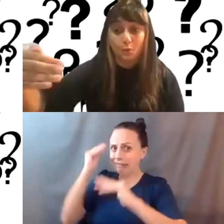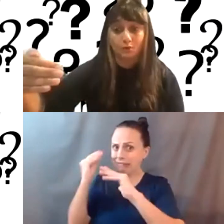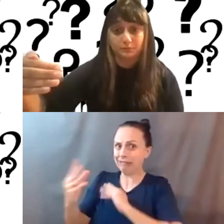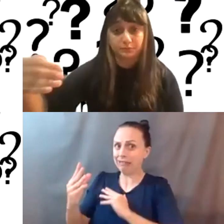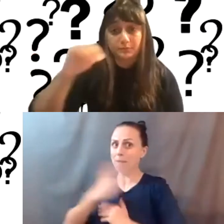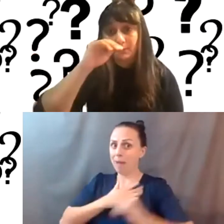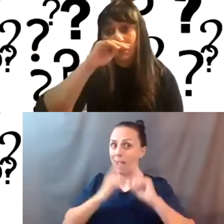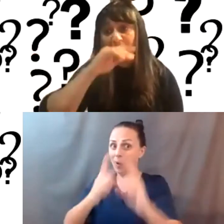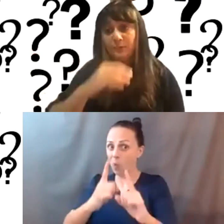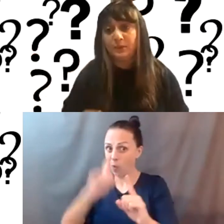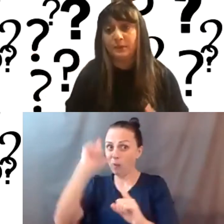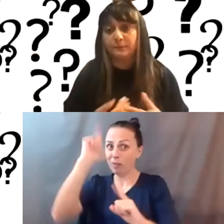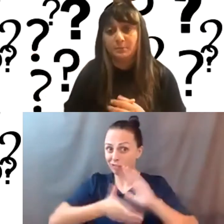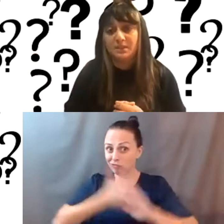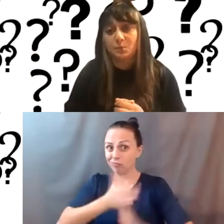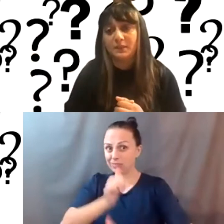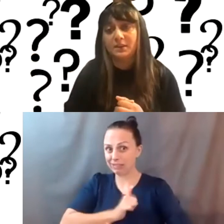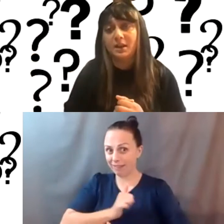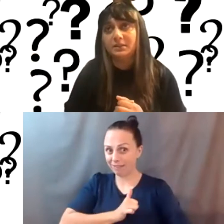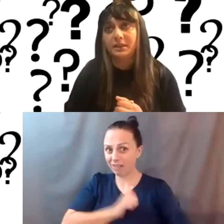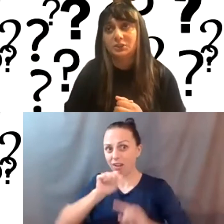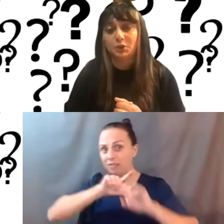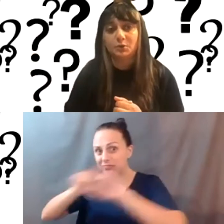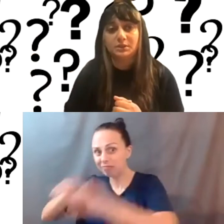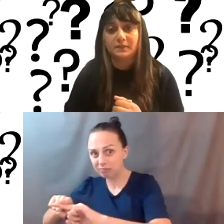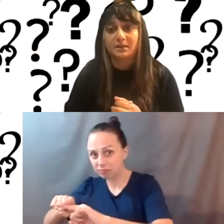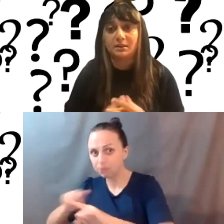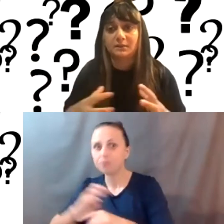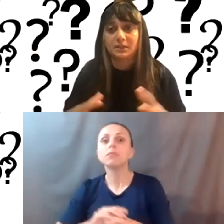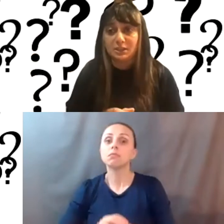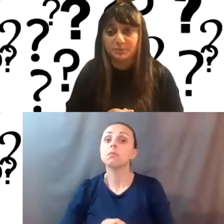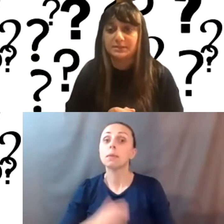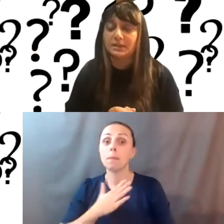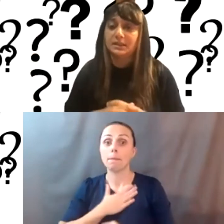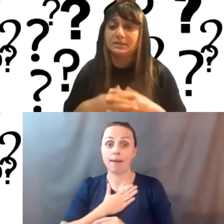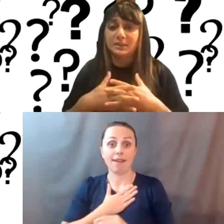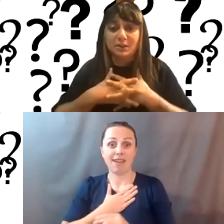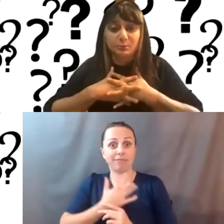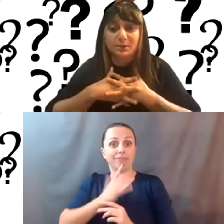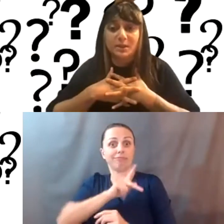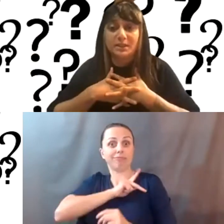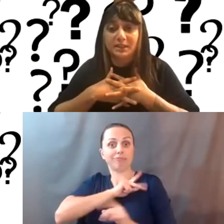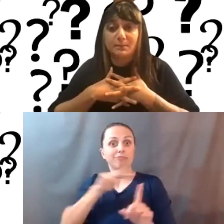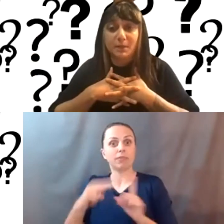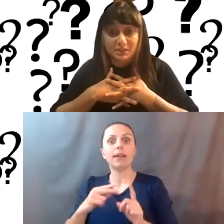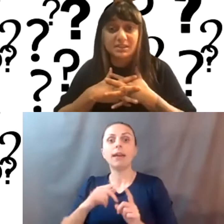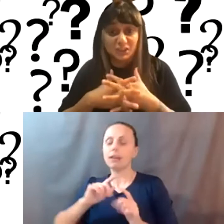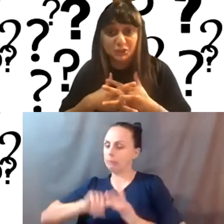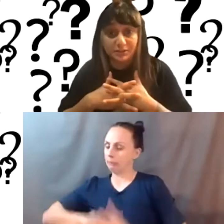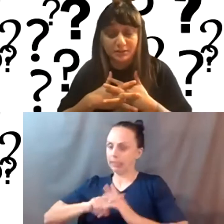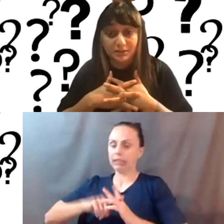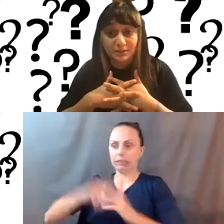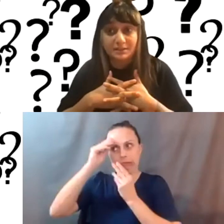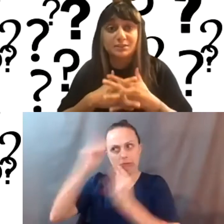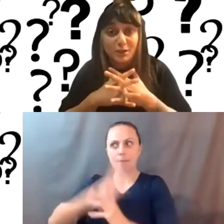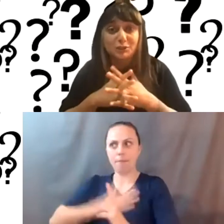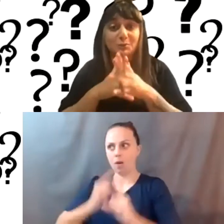is your goal. And I think that for me, the way that I like to go into that kind of engagement is if I tell them right away, like, my intention